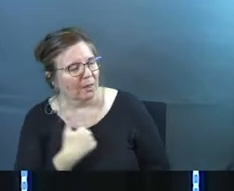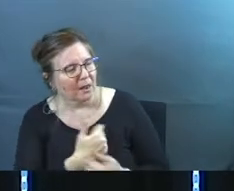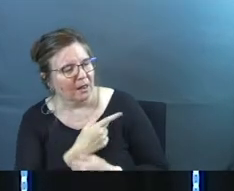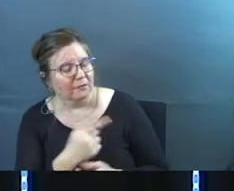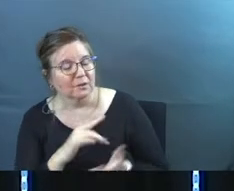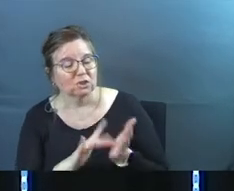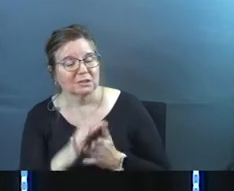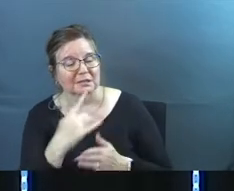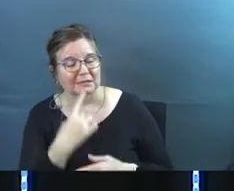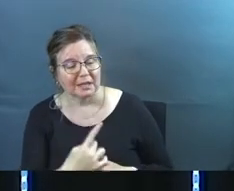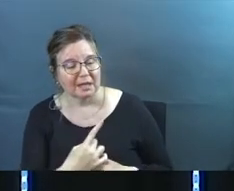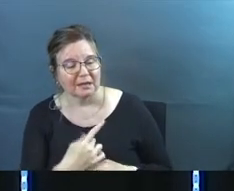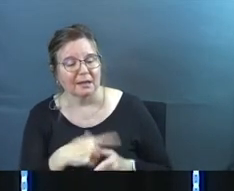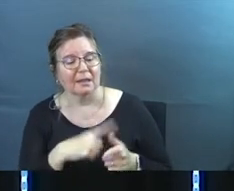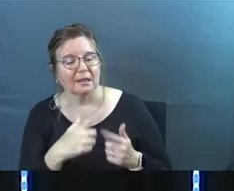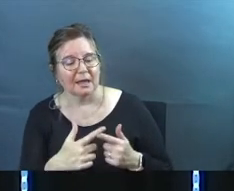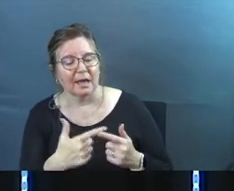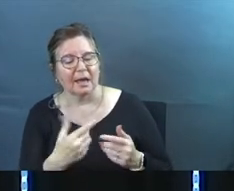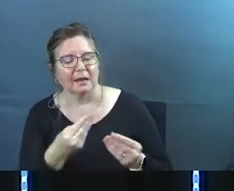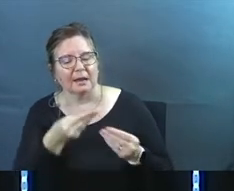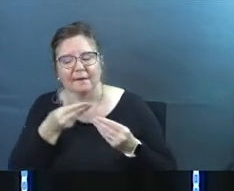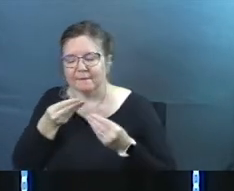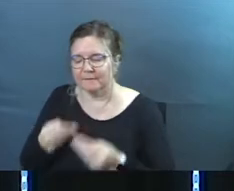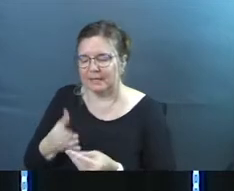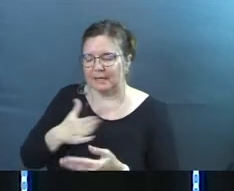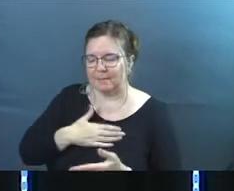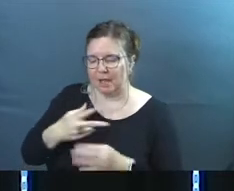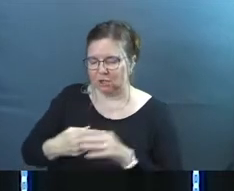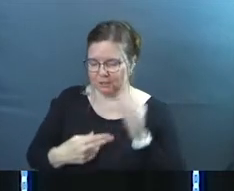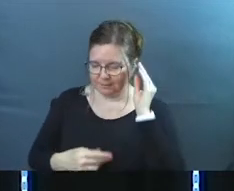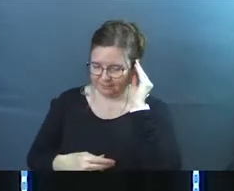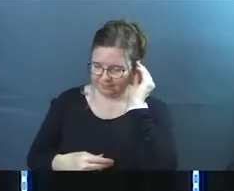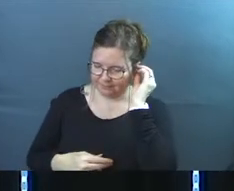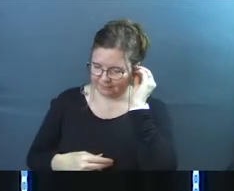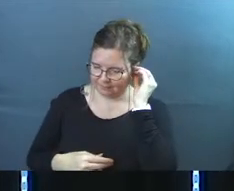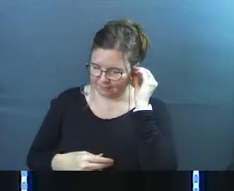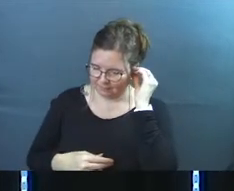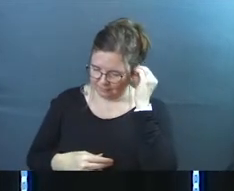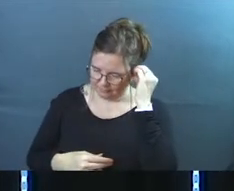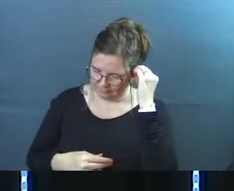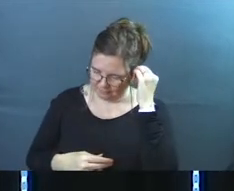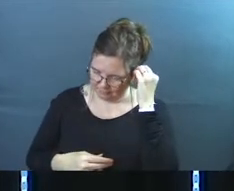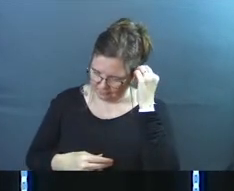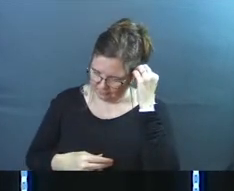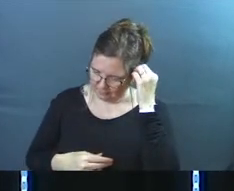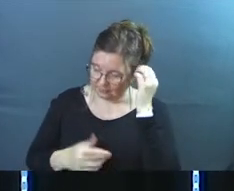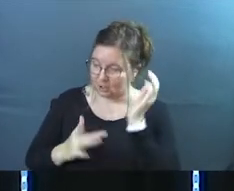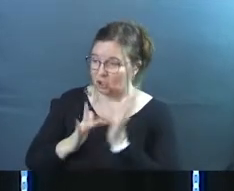you. And Jesus said, then feed my sheep. Here's what Jesus didn't say.